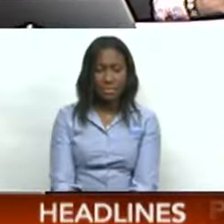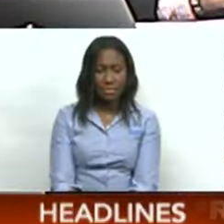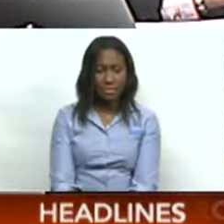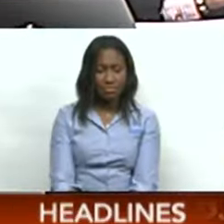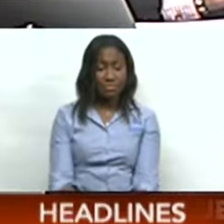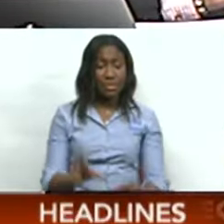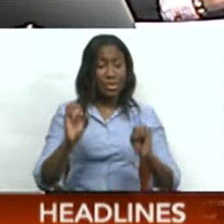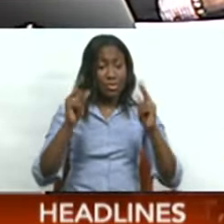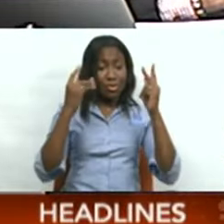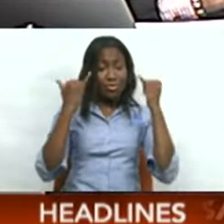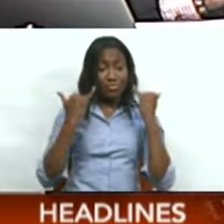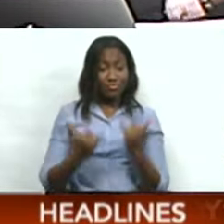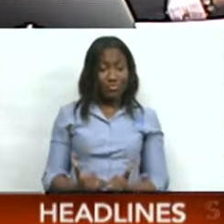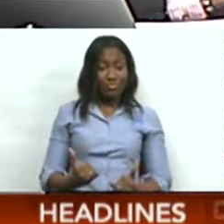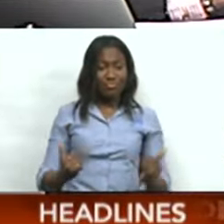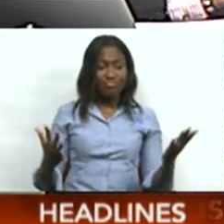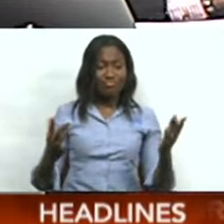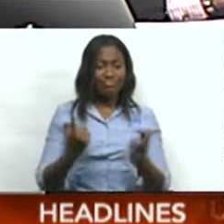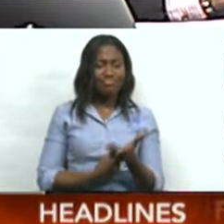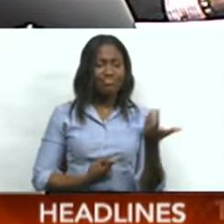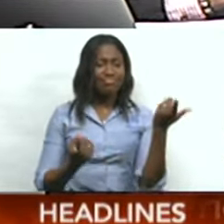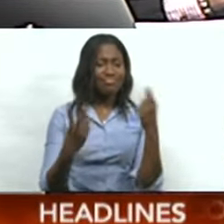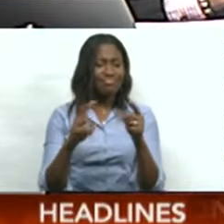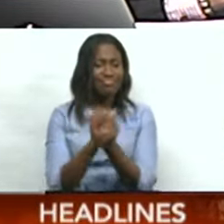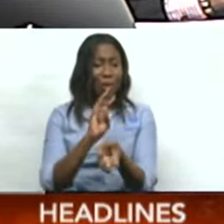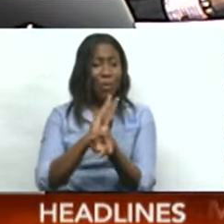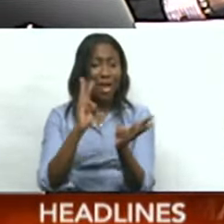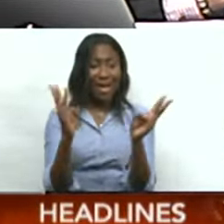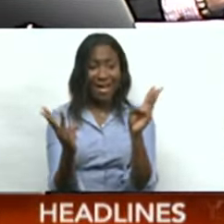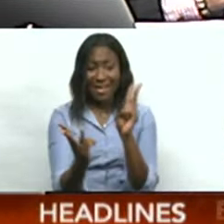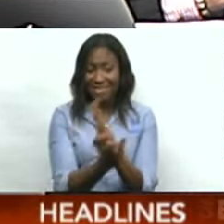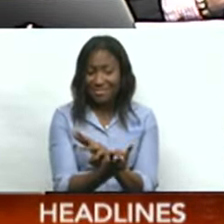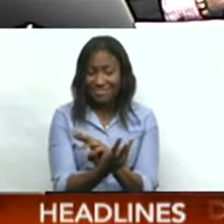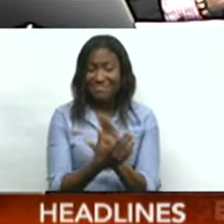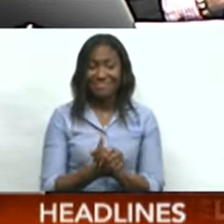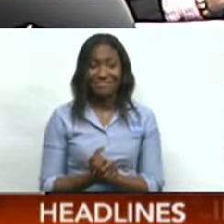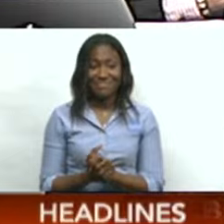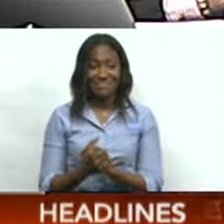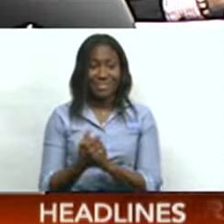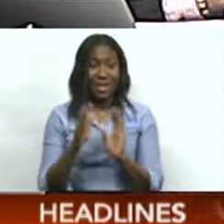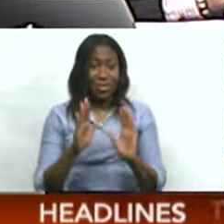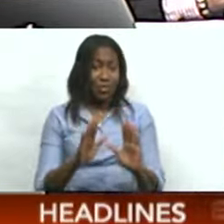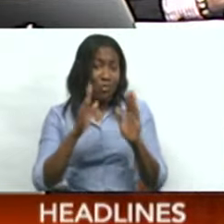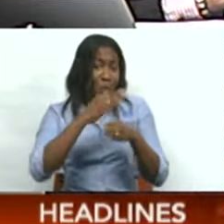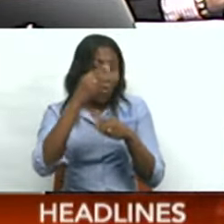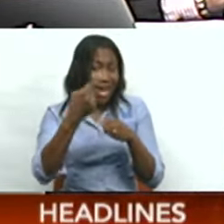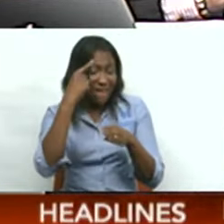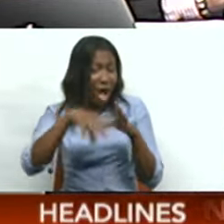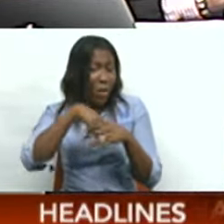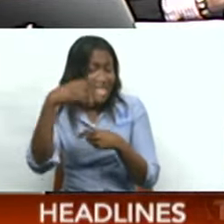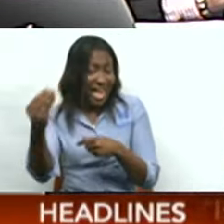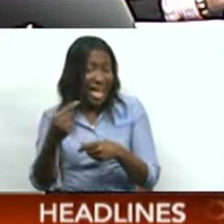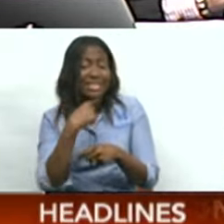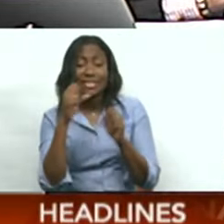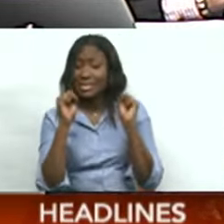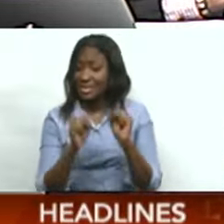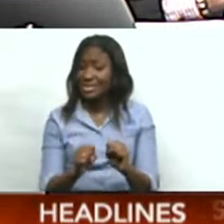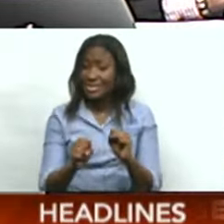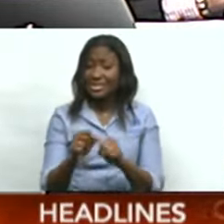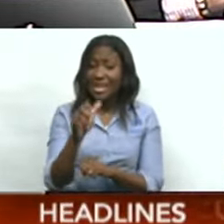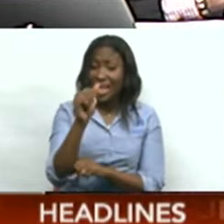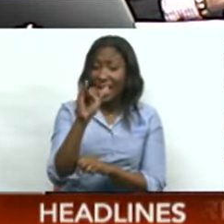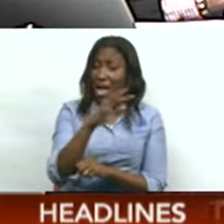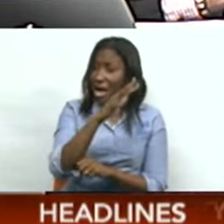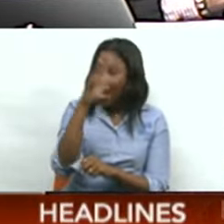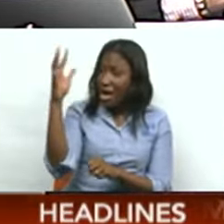Kaleen joins us now for our weekend weather forecast. Kaleen, sounds like a fantastic weekend to be outside. Absolutely. Our air quality is